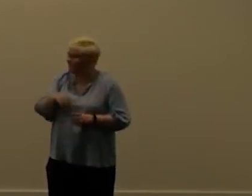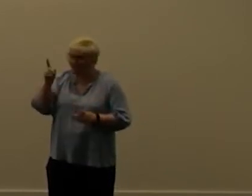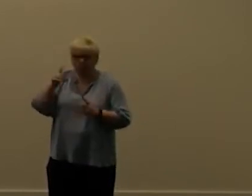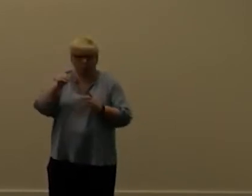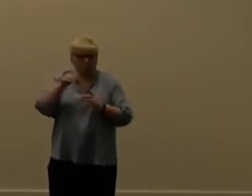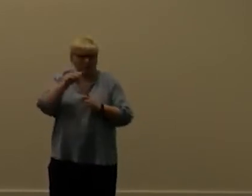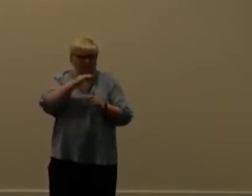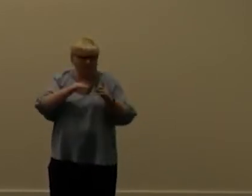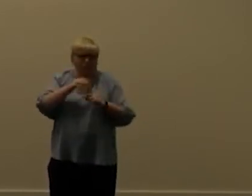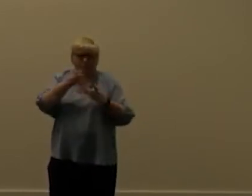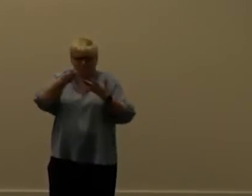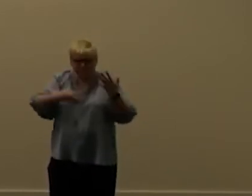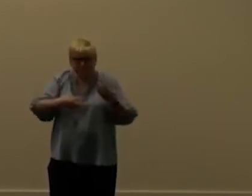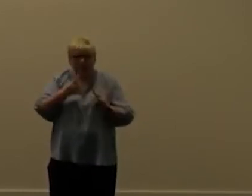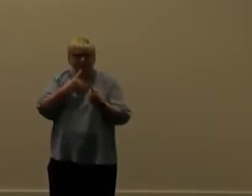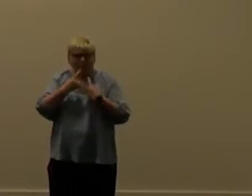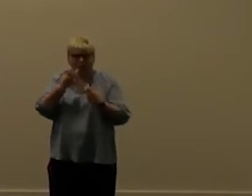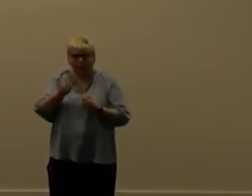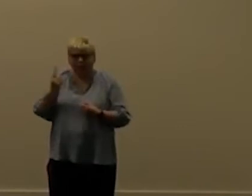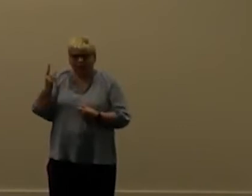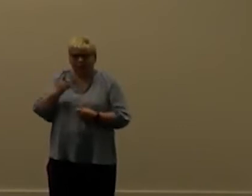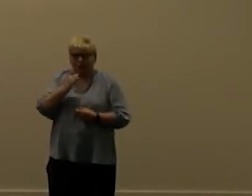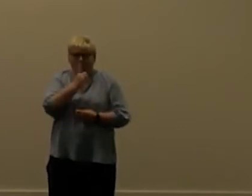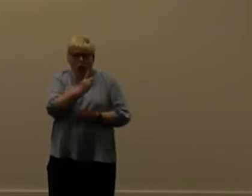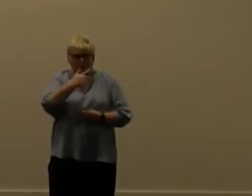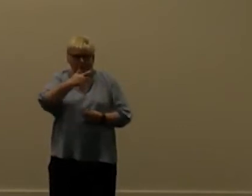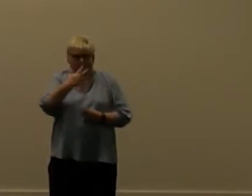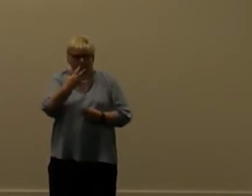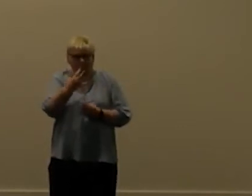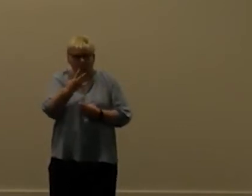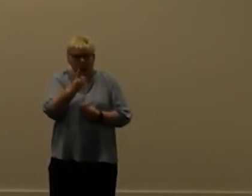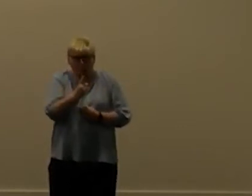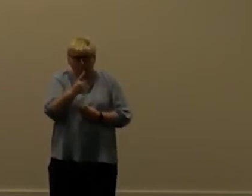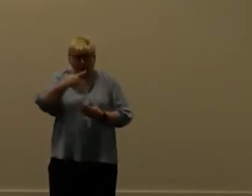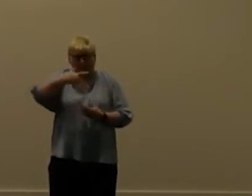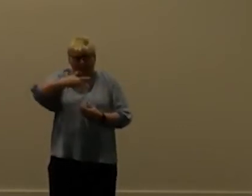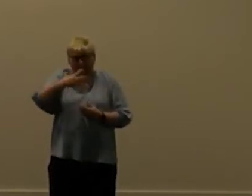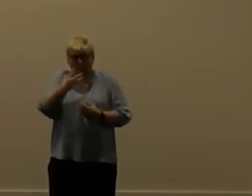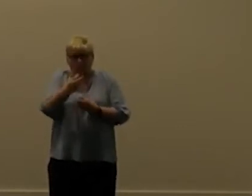she has her own here and she's done a 184 requests for that so that's not a problem